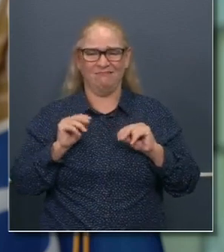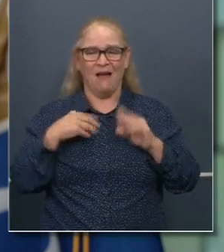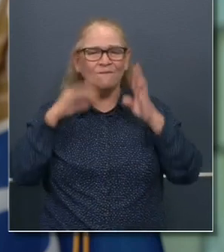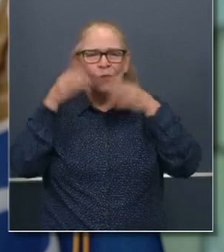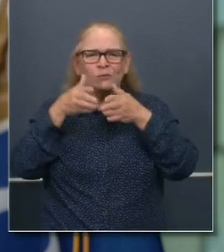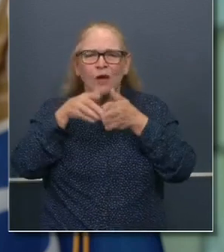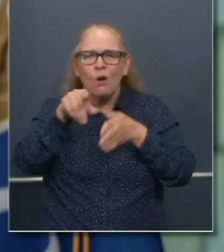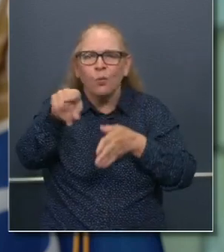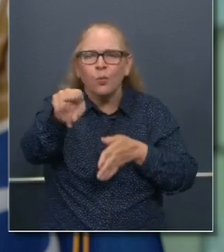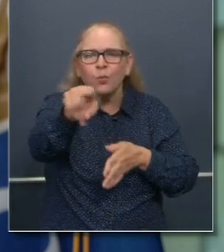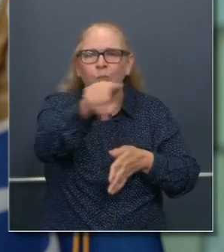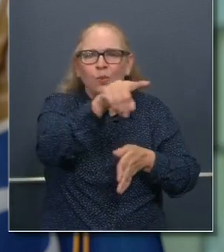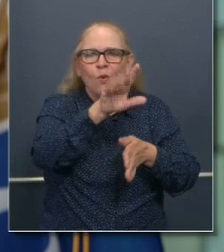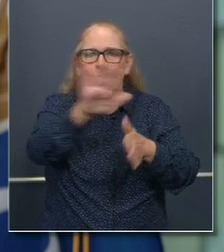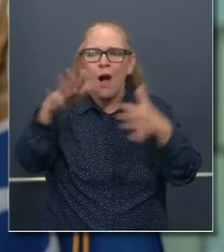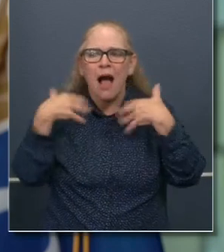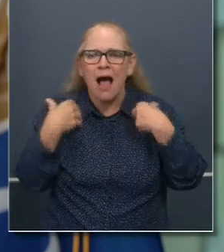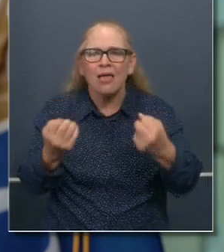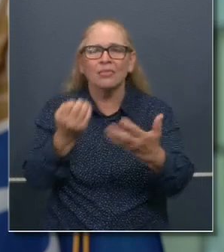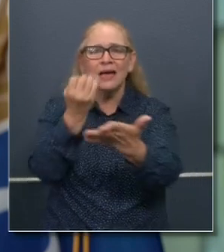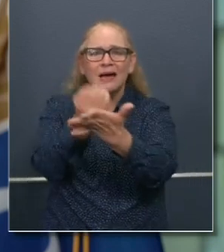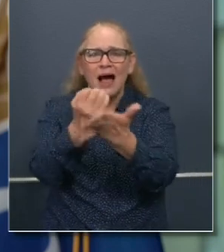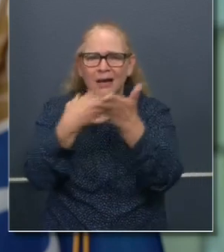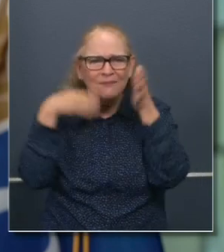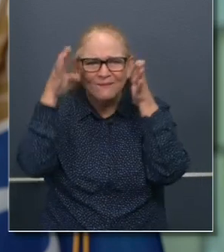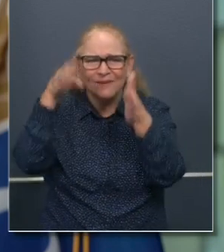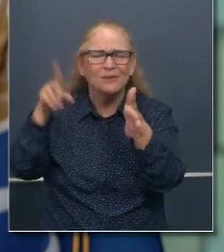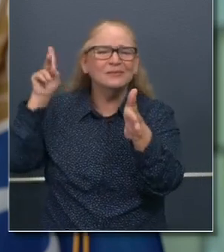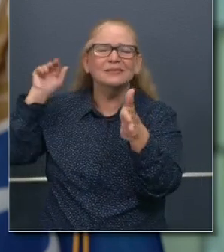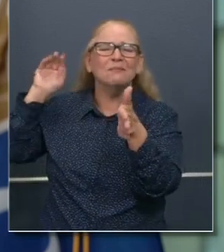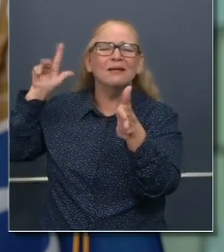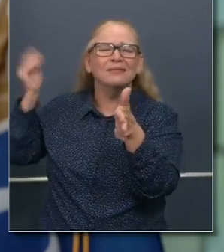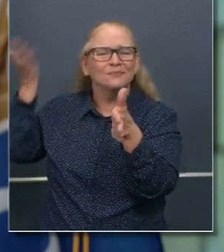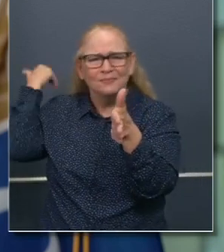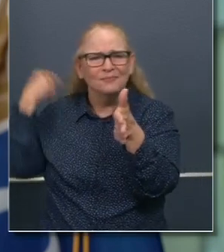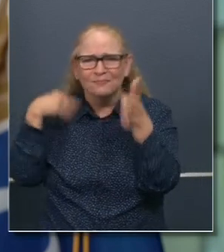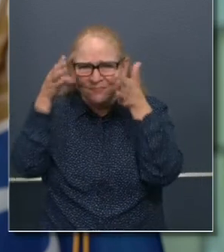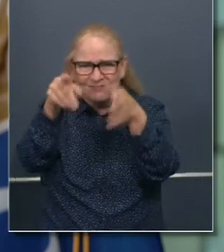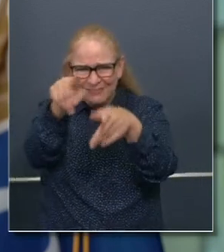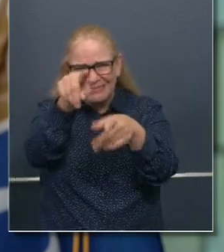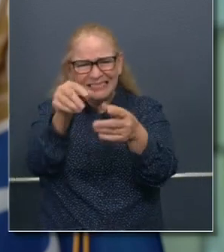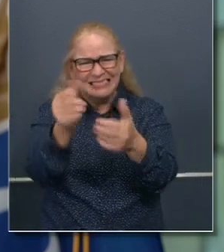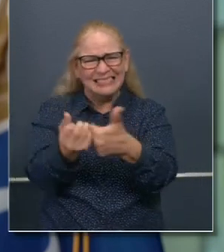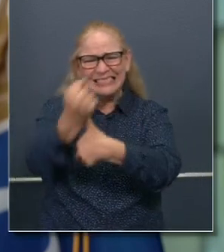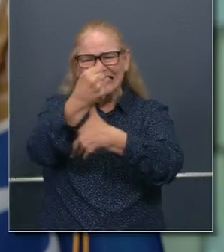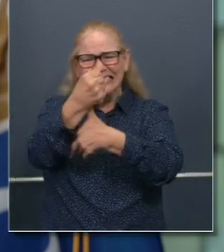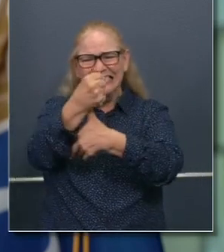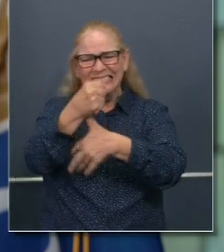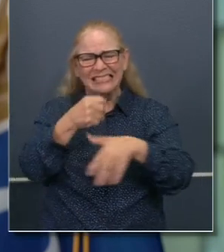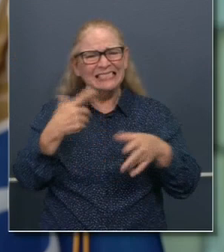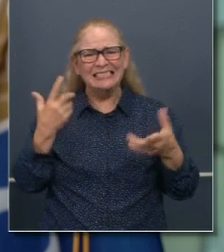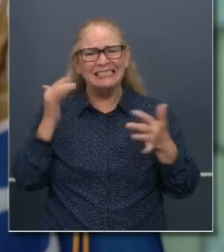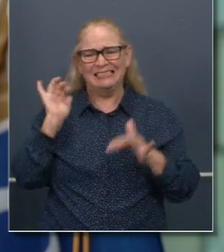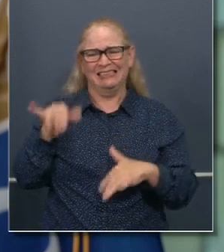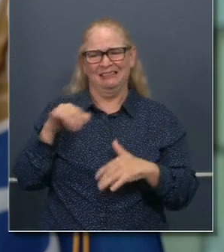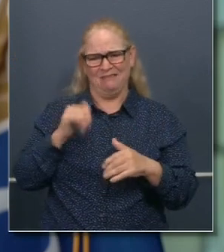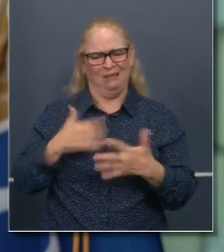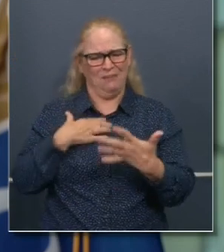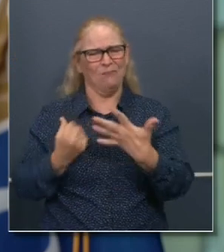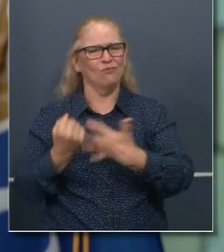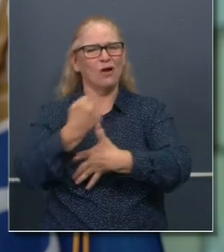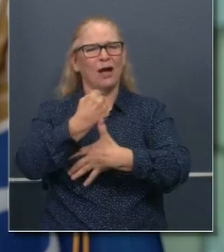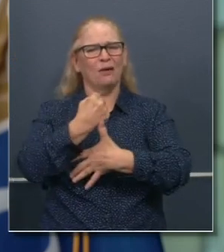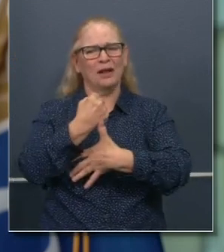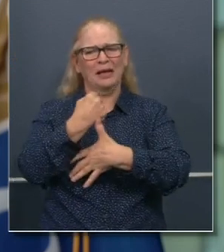That's economy and its needs and the support that we need to provide small businesses and the priority to get our kids back in